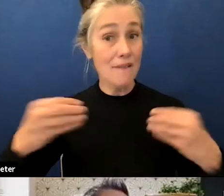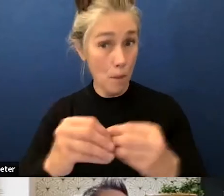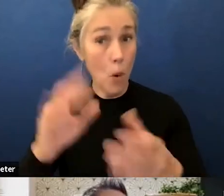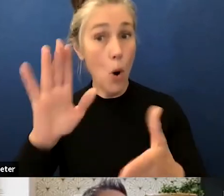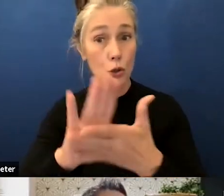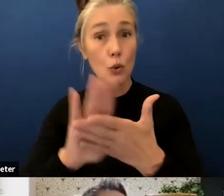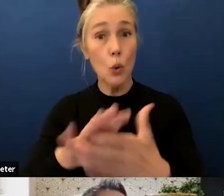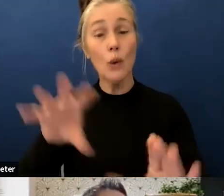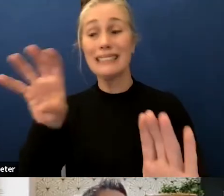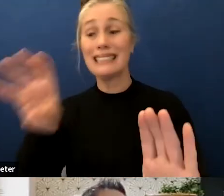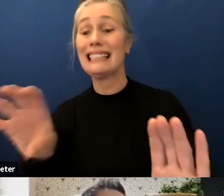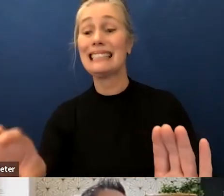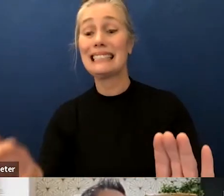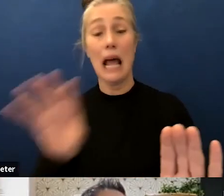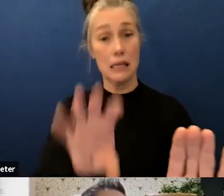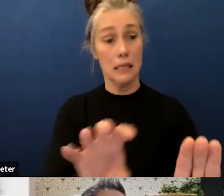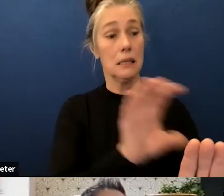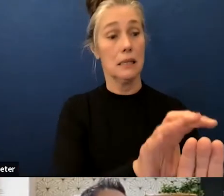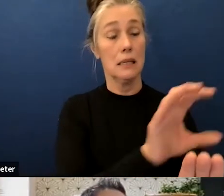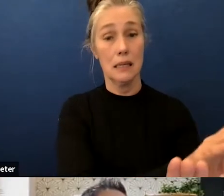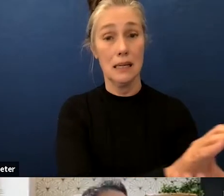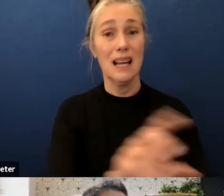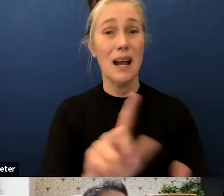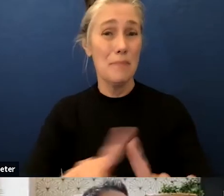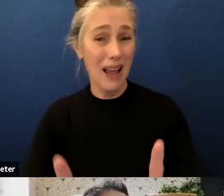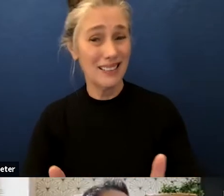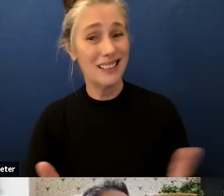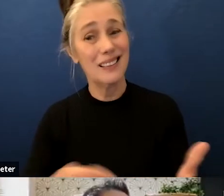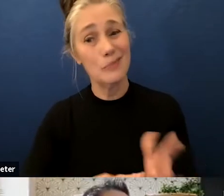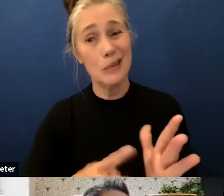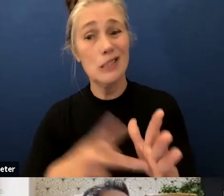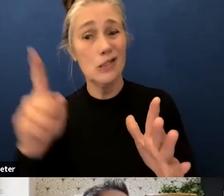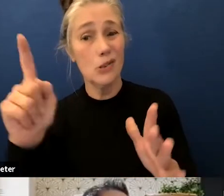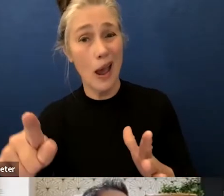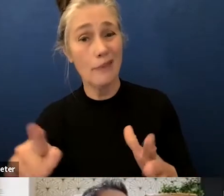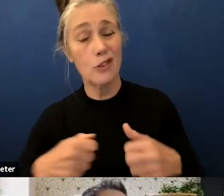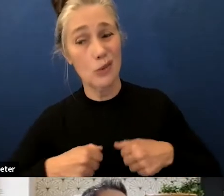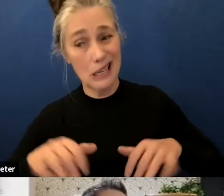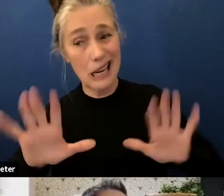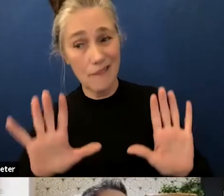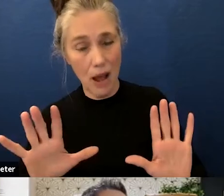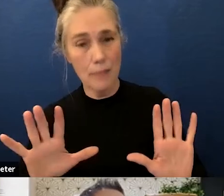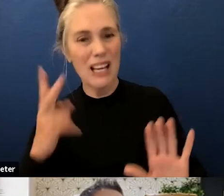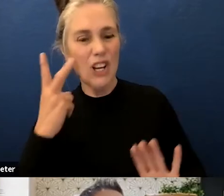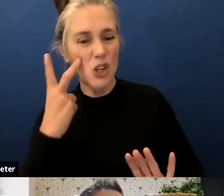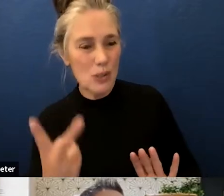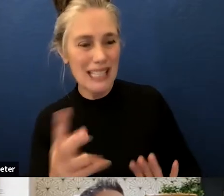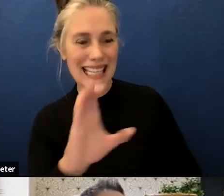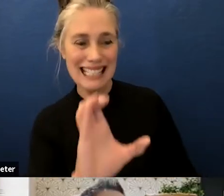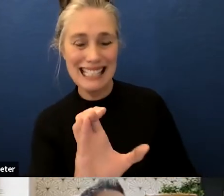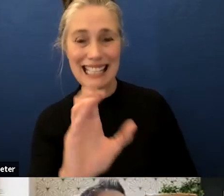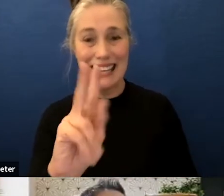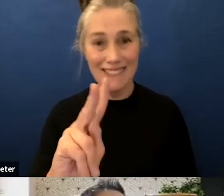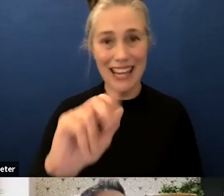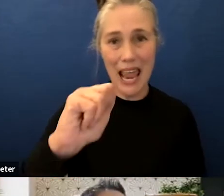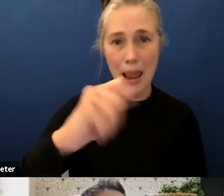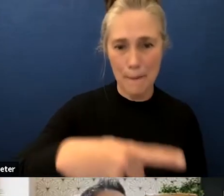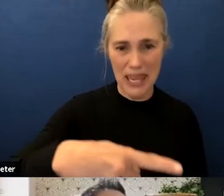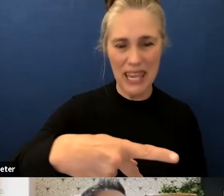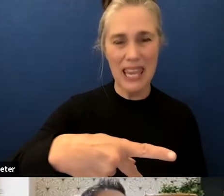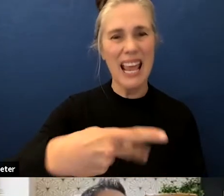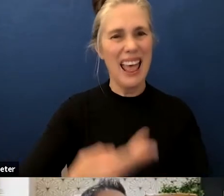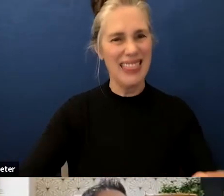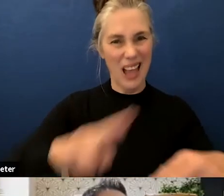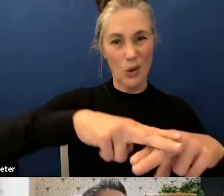the kind of giveaway of that you can see that there's a little bit more of a variance in the cvap uh high of